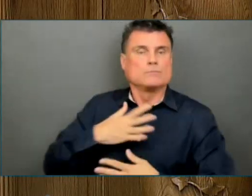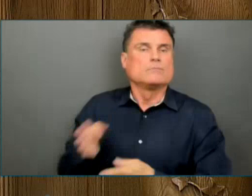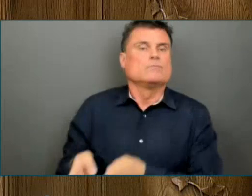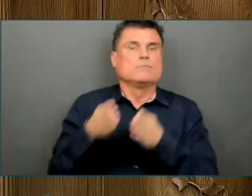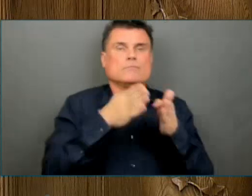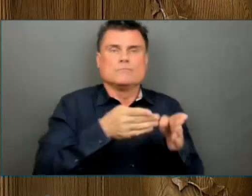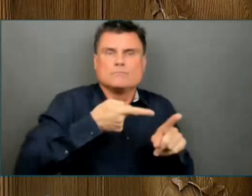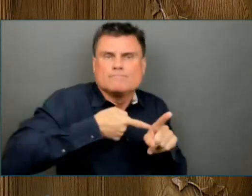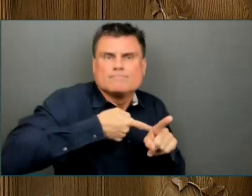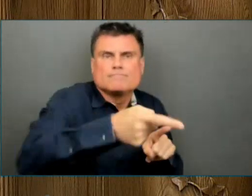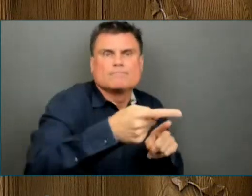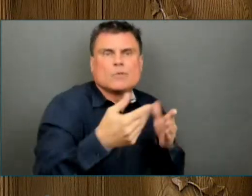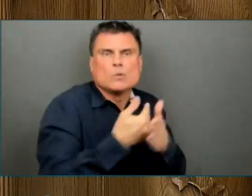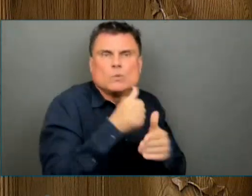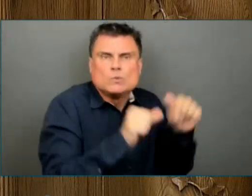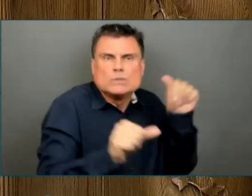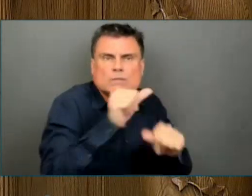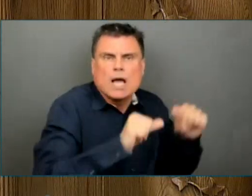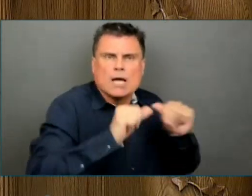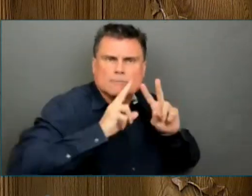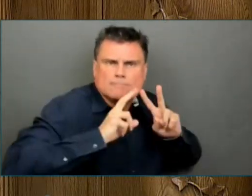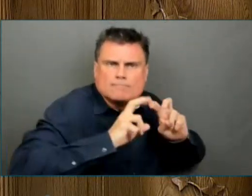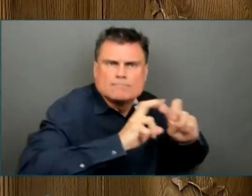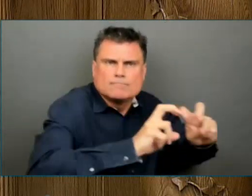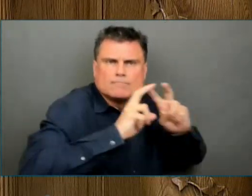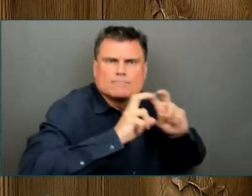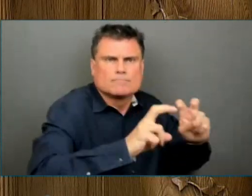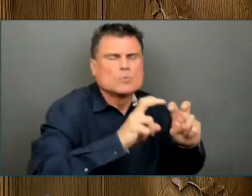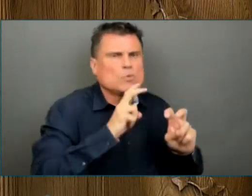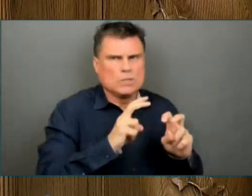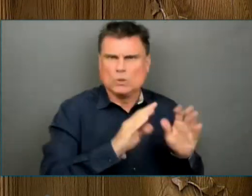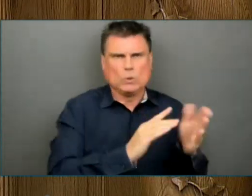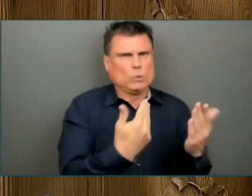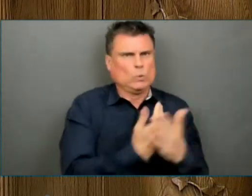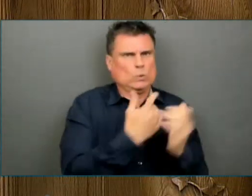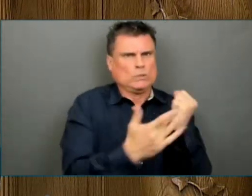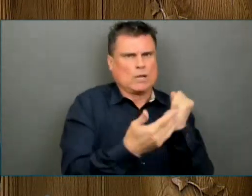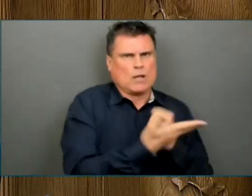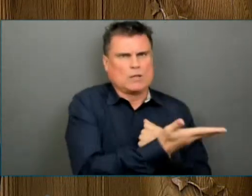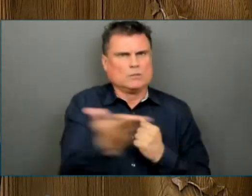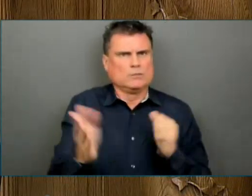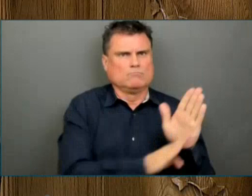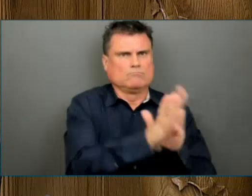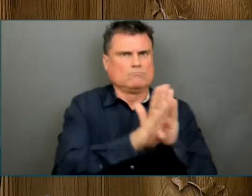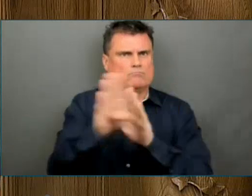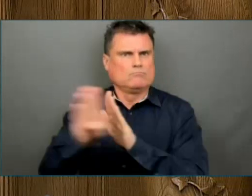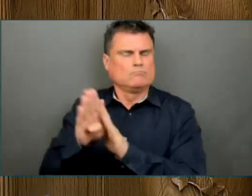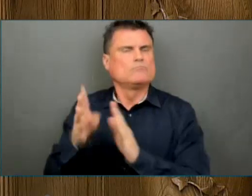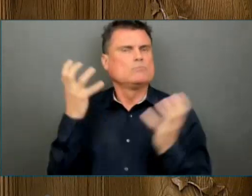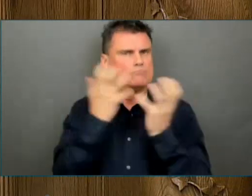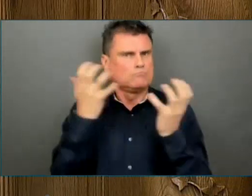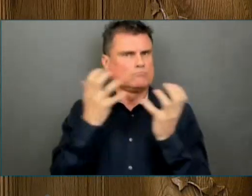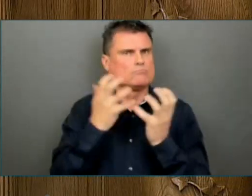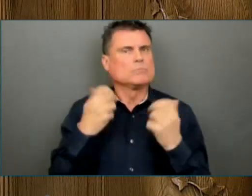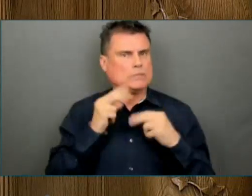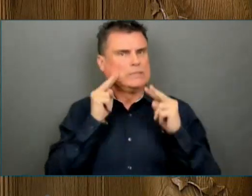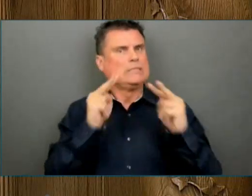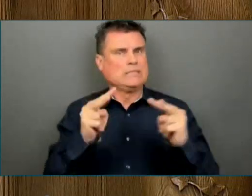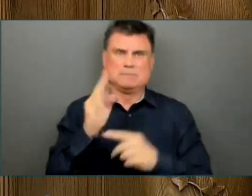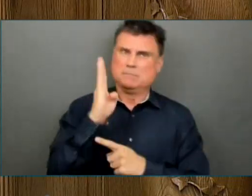the years ahead. We are already seeing positive indications that the recovery is well underway here in BC.